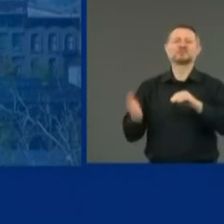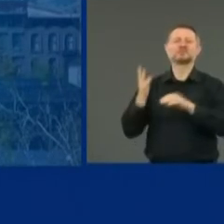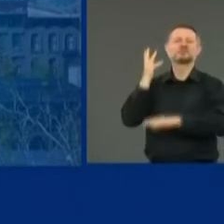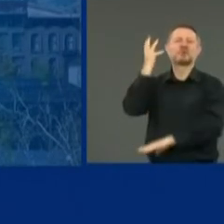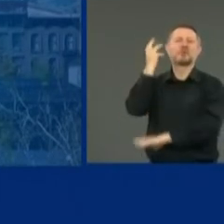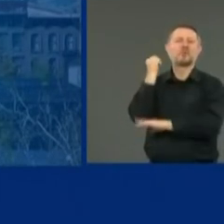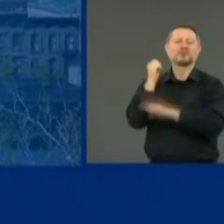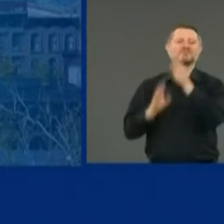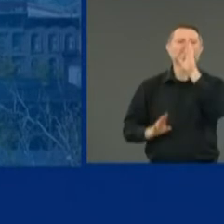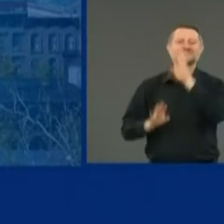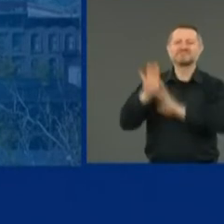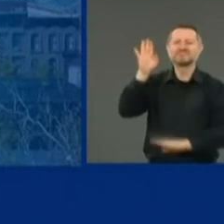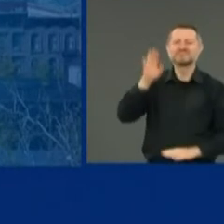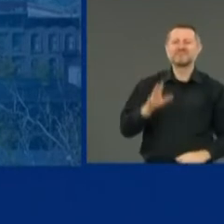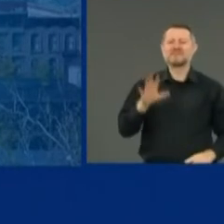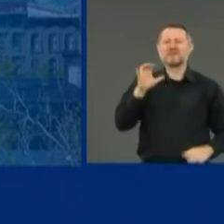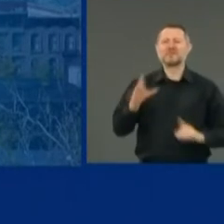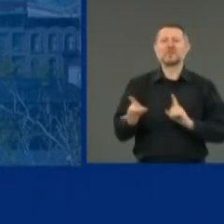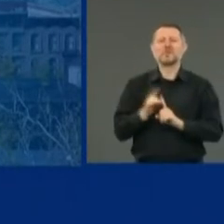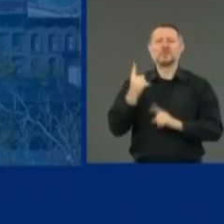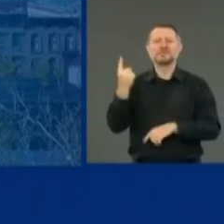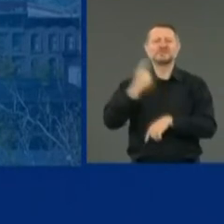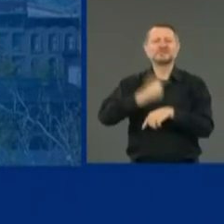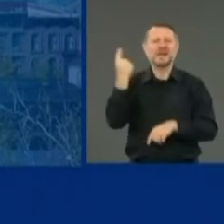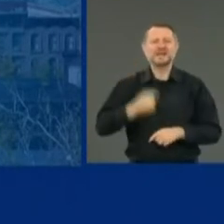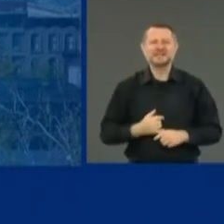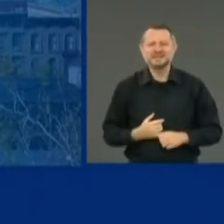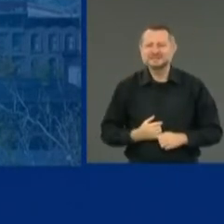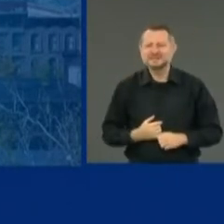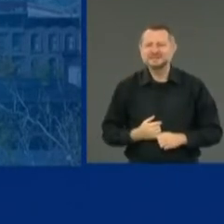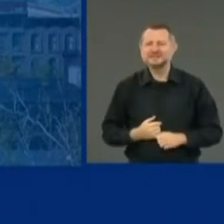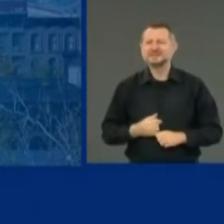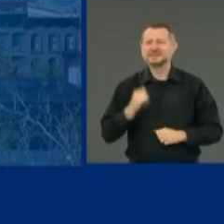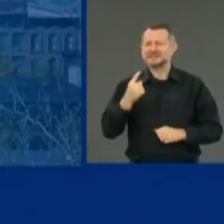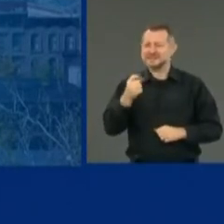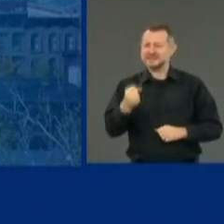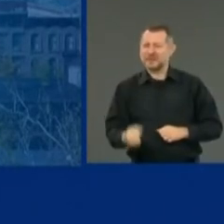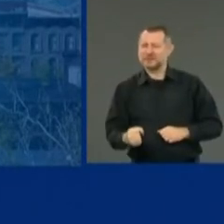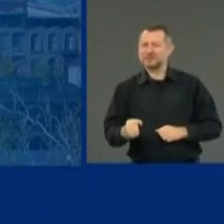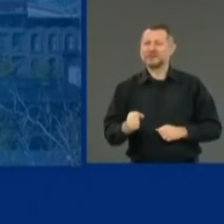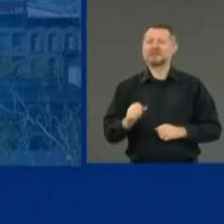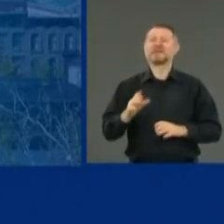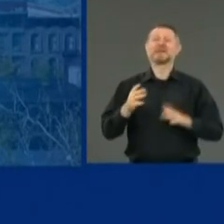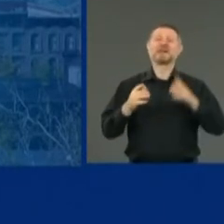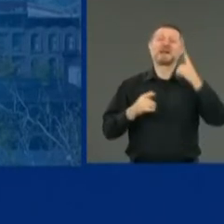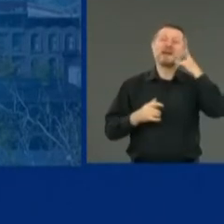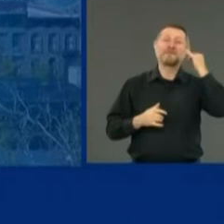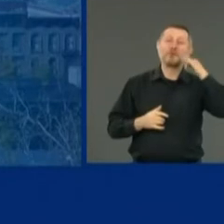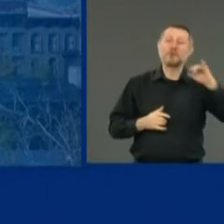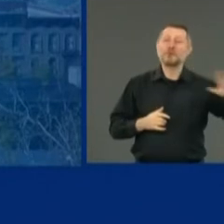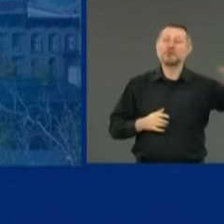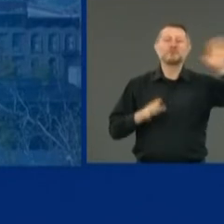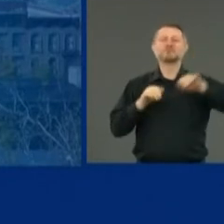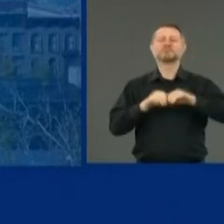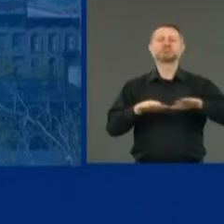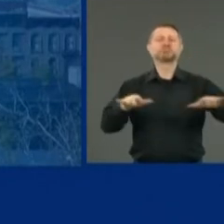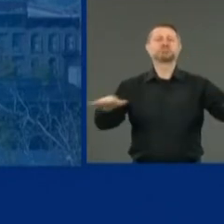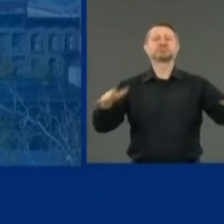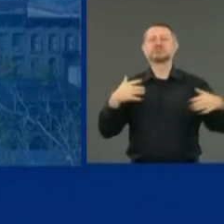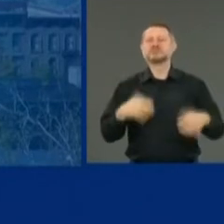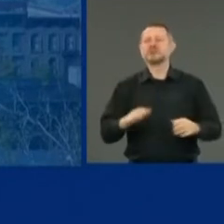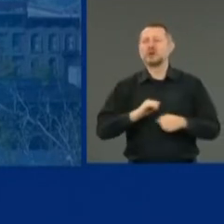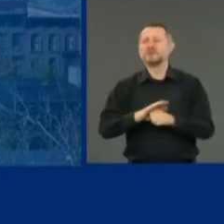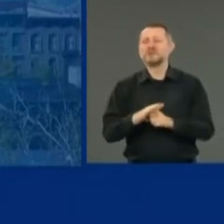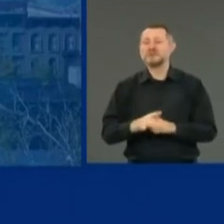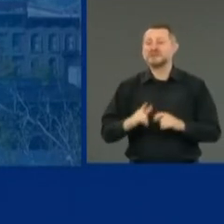a single day. Hotspots across the South and in California as Northeast slows.